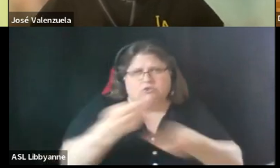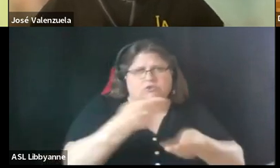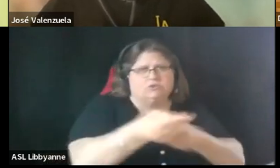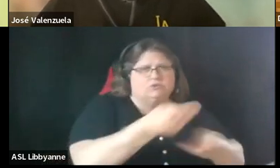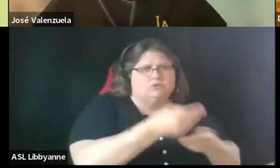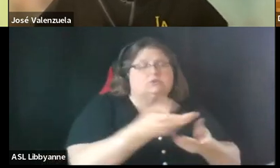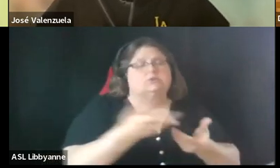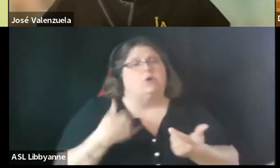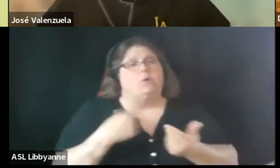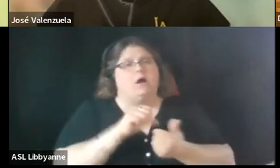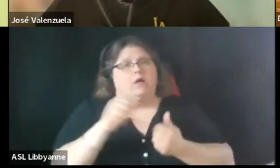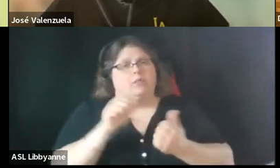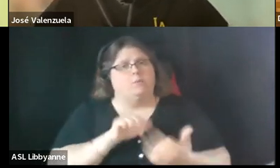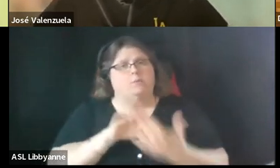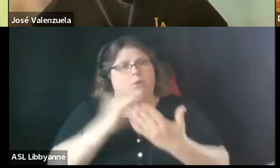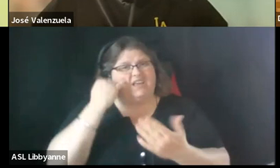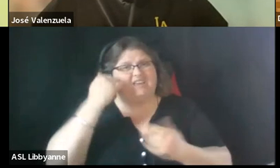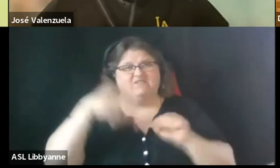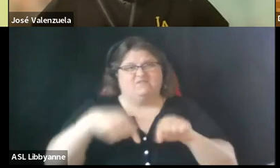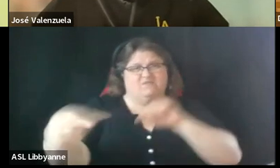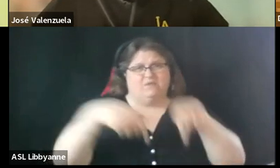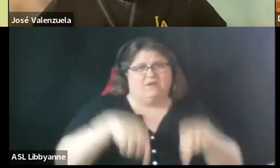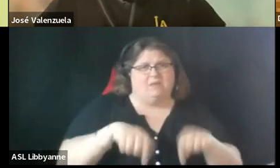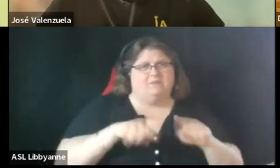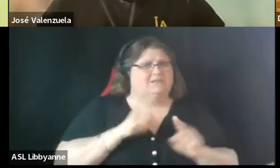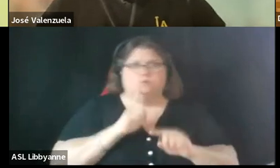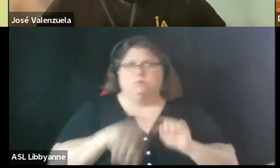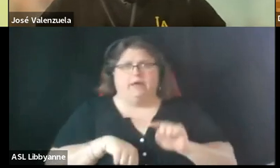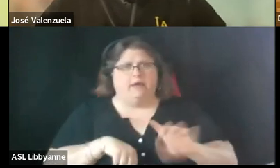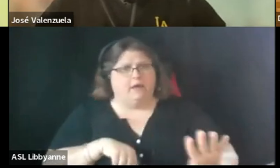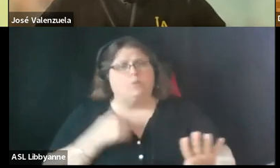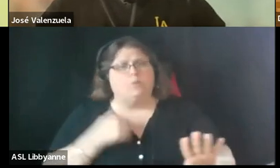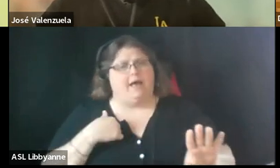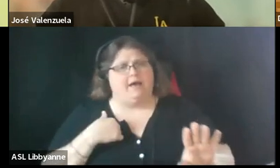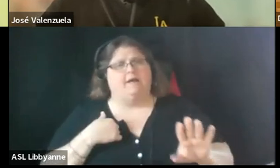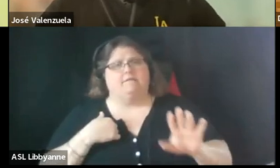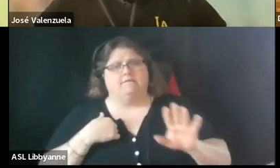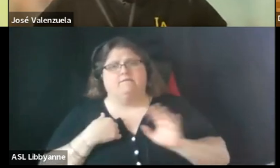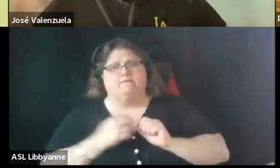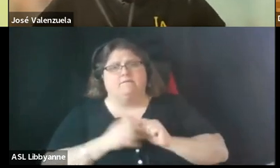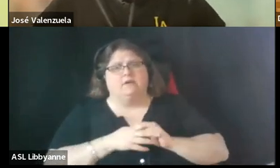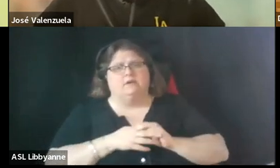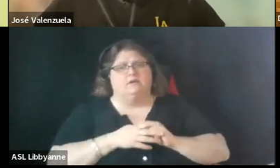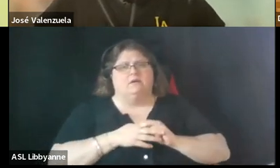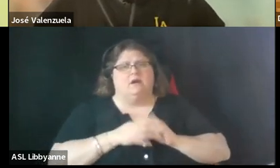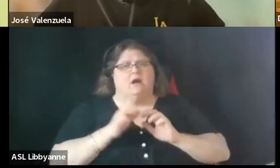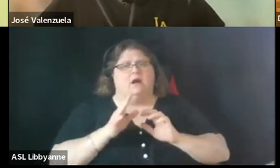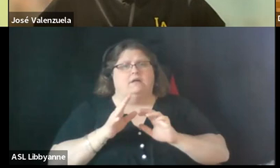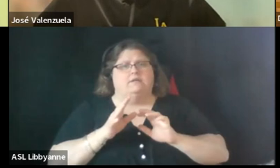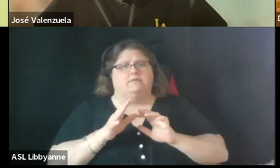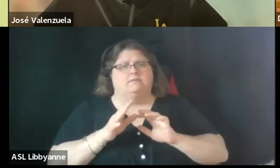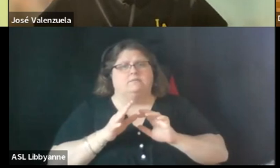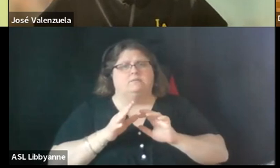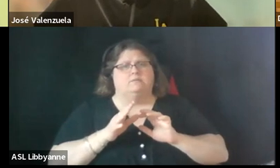formats for engagement as i noted um last week the video format um is uh is being accepted